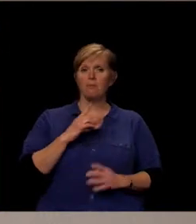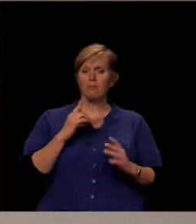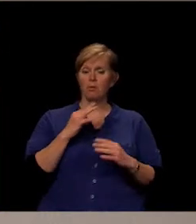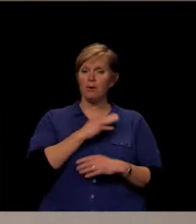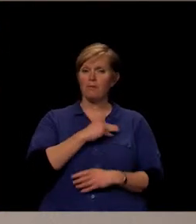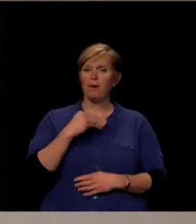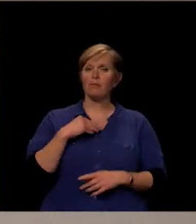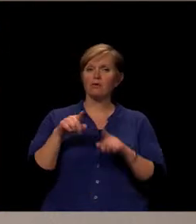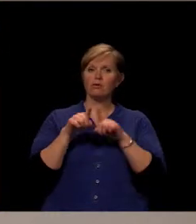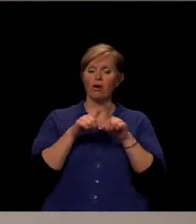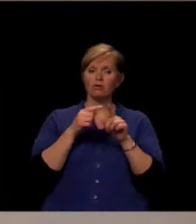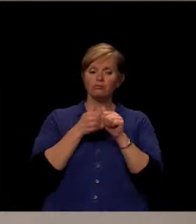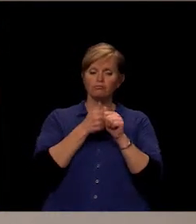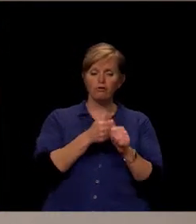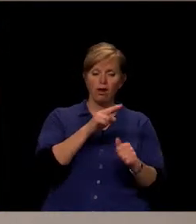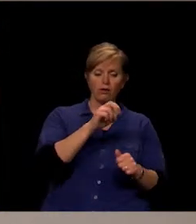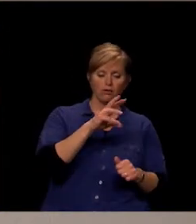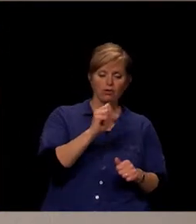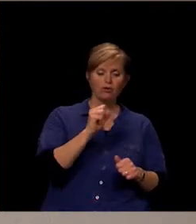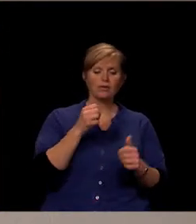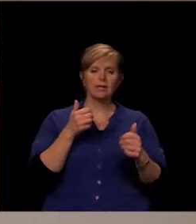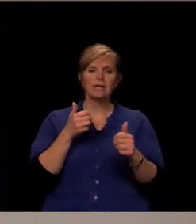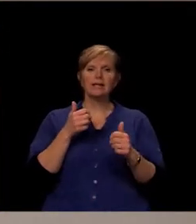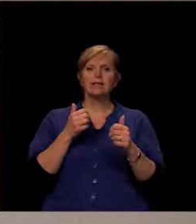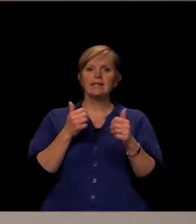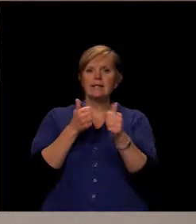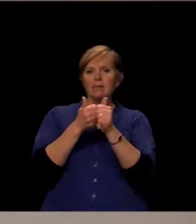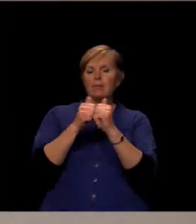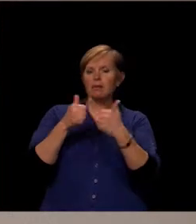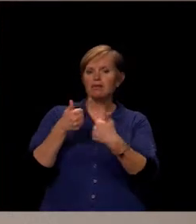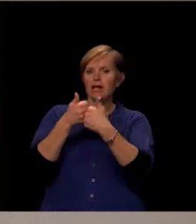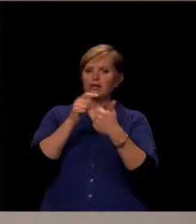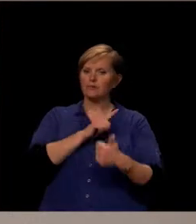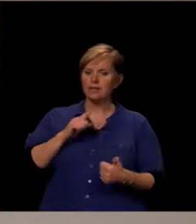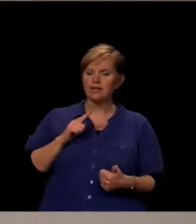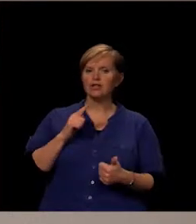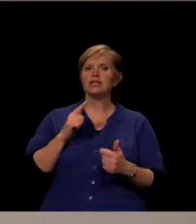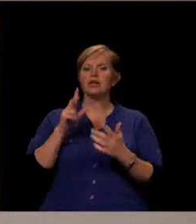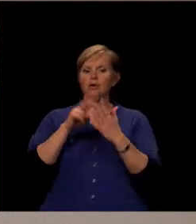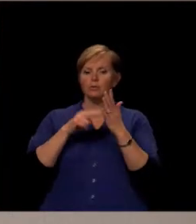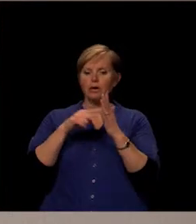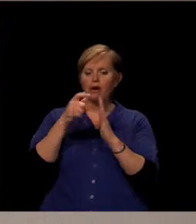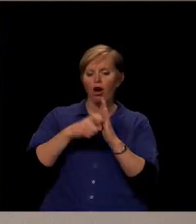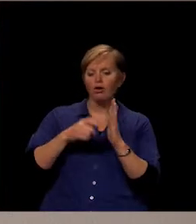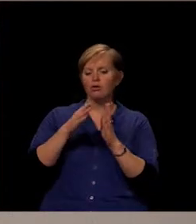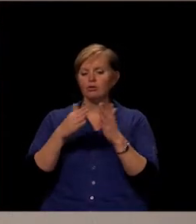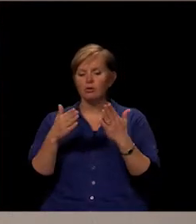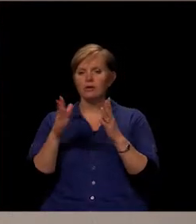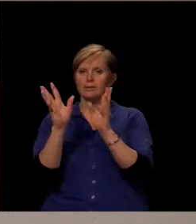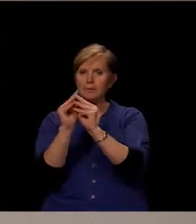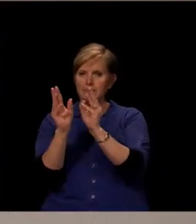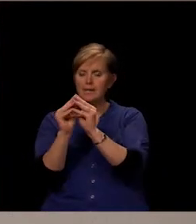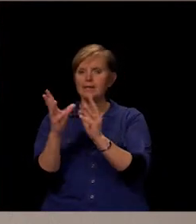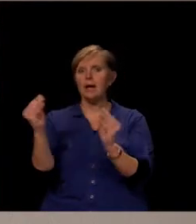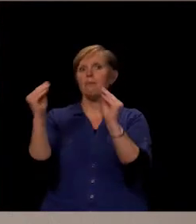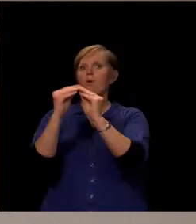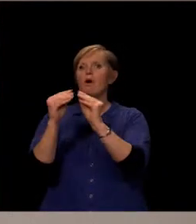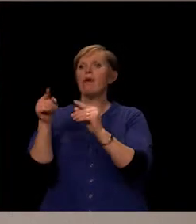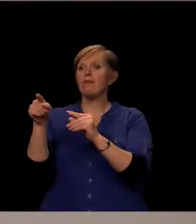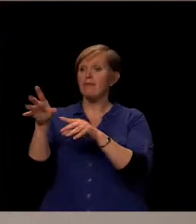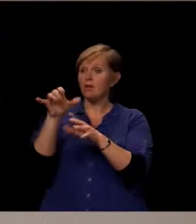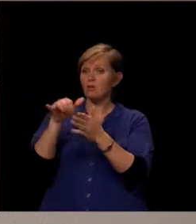the education news, keep up with legislative challenges, read articles and books, attend meetings, and more. They do it because they are passionate,